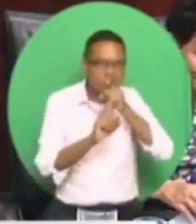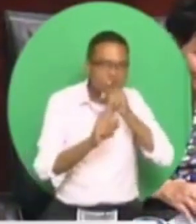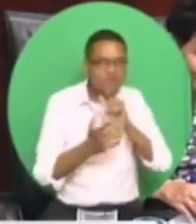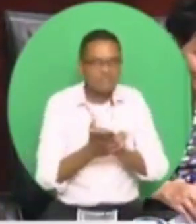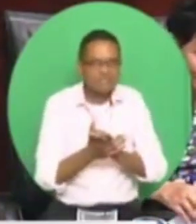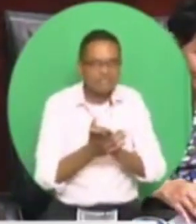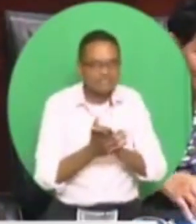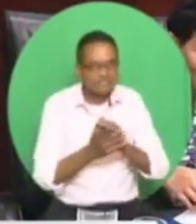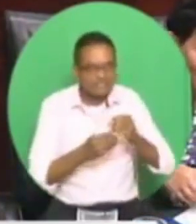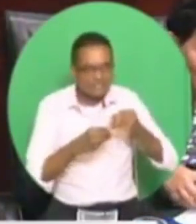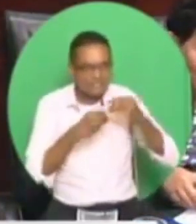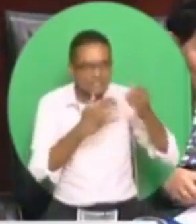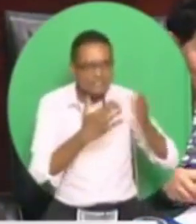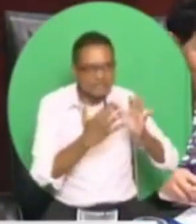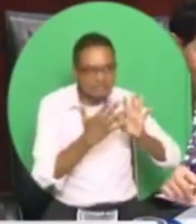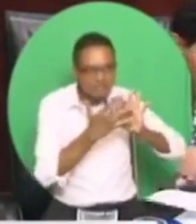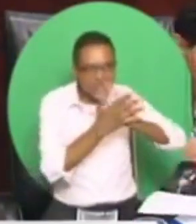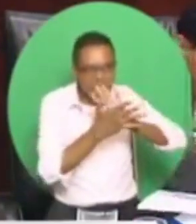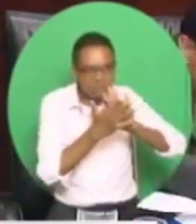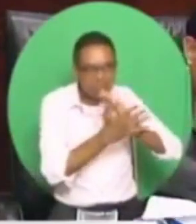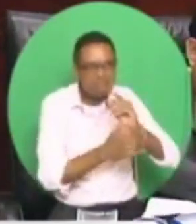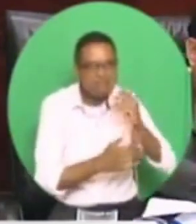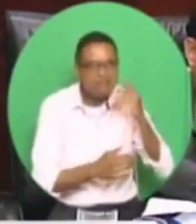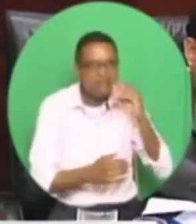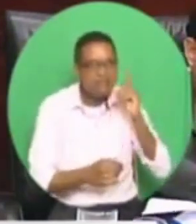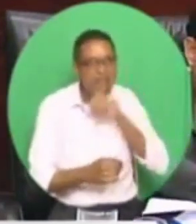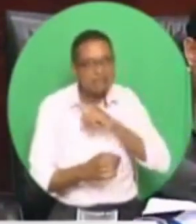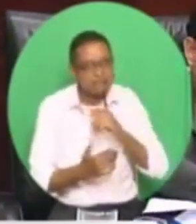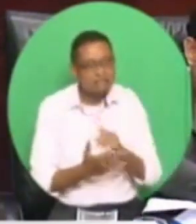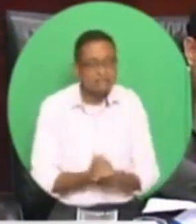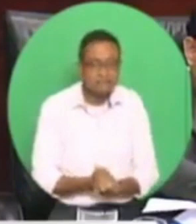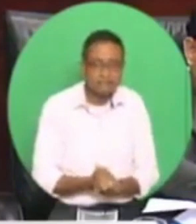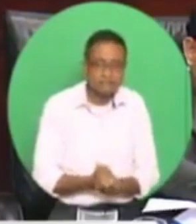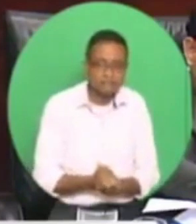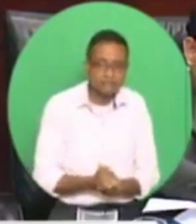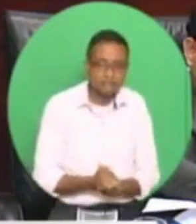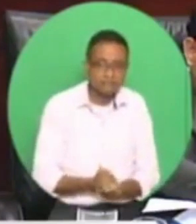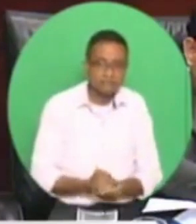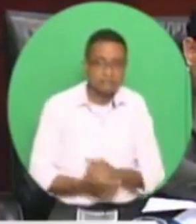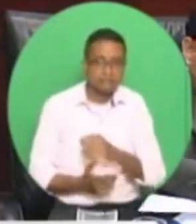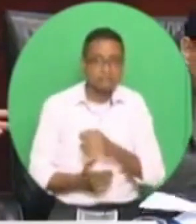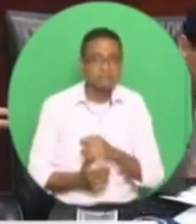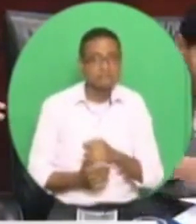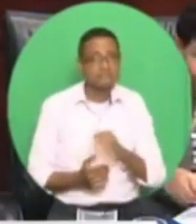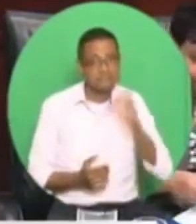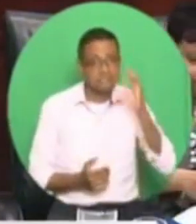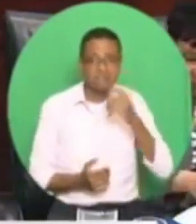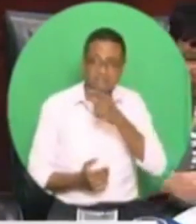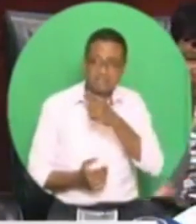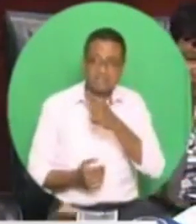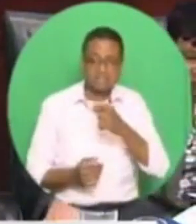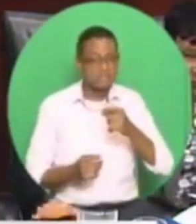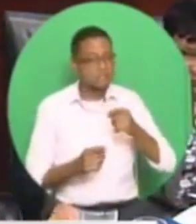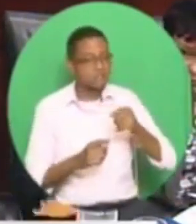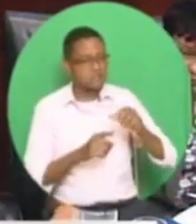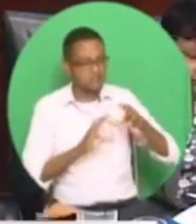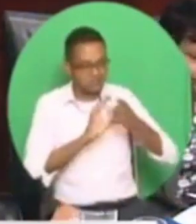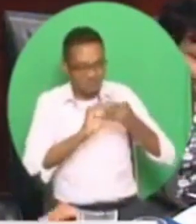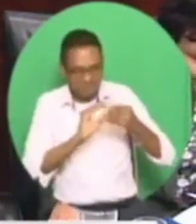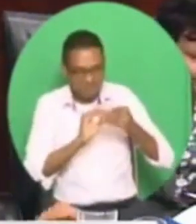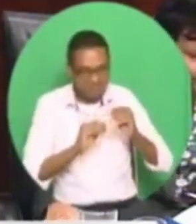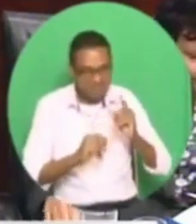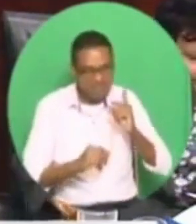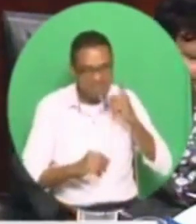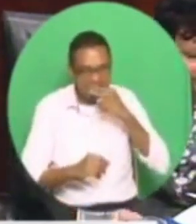To deceive. Oh, what a tangled web we weave when first we practice to deceive, and we will come to that. So it was a work of art. We must